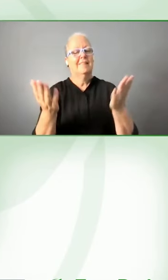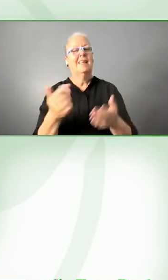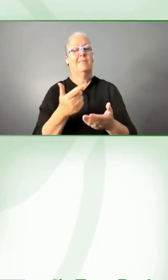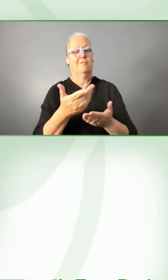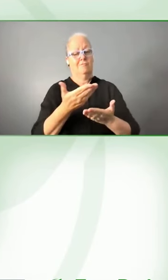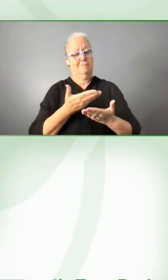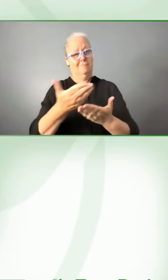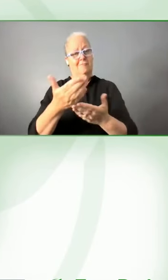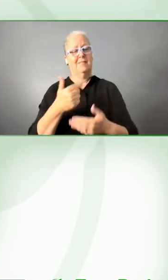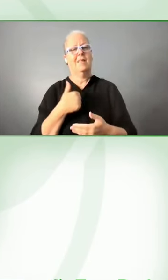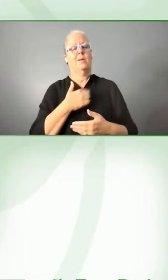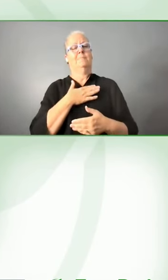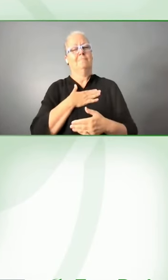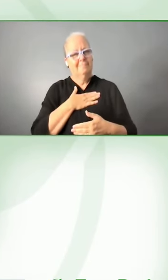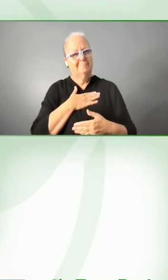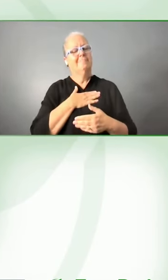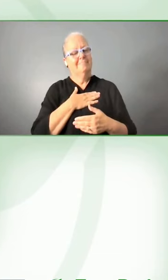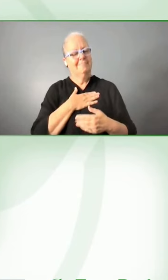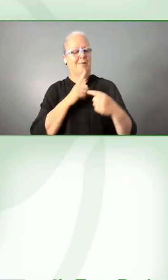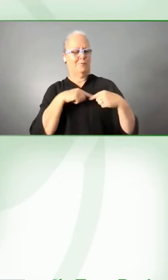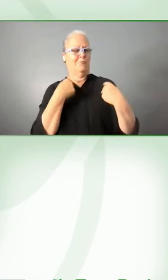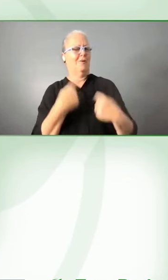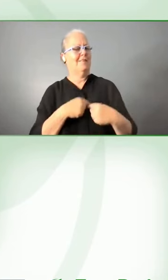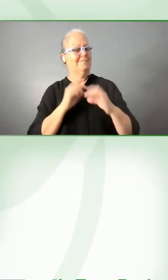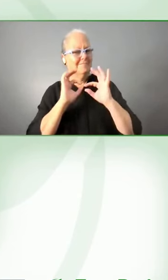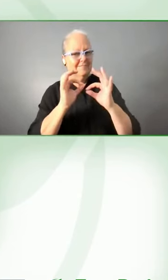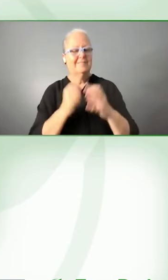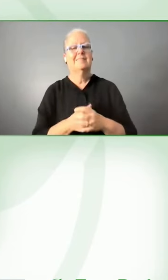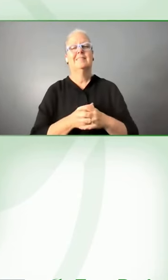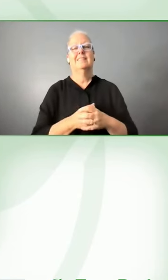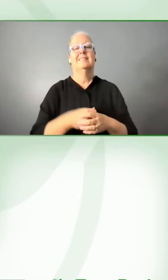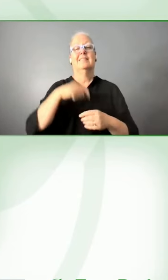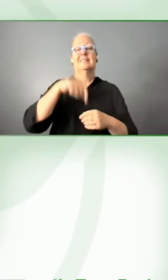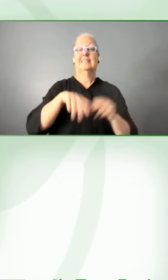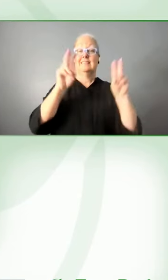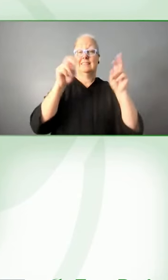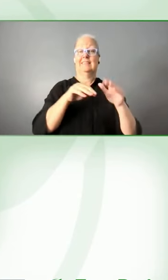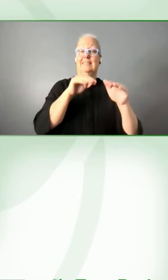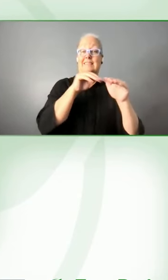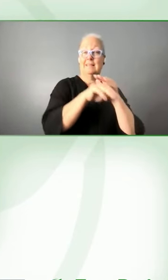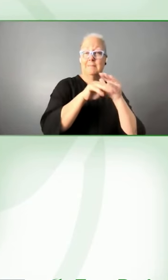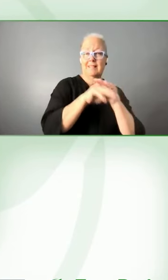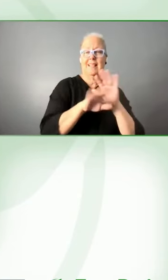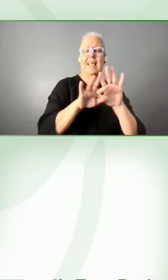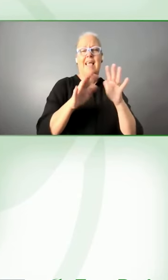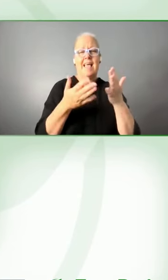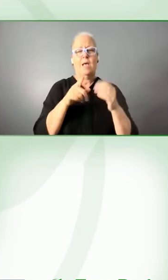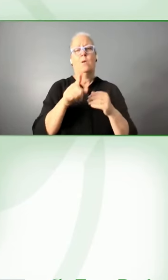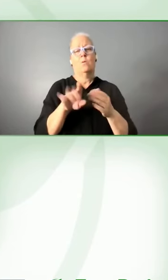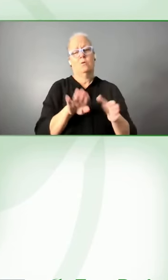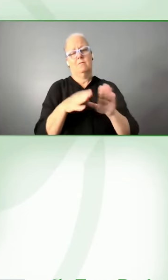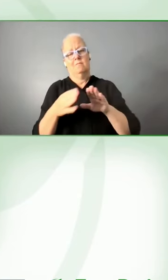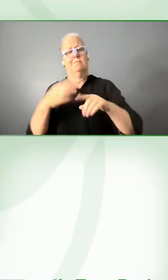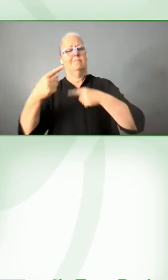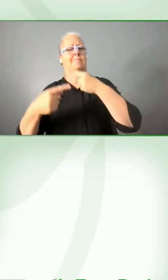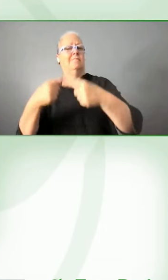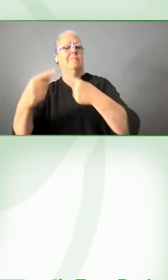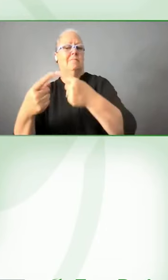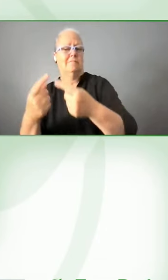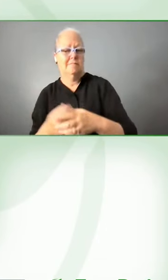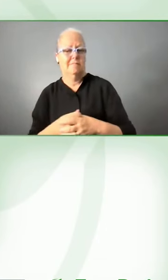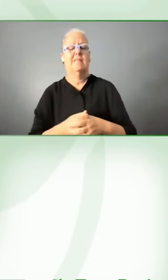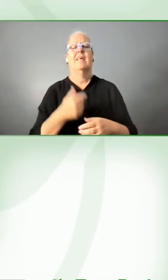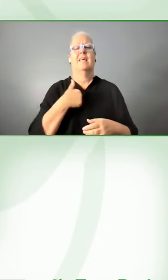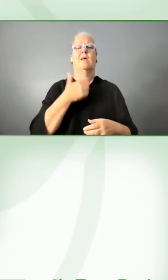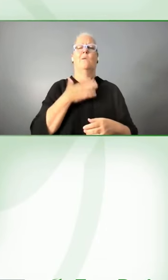i'll talk about that um topic as accessibility implementation at vtb bank first just a couple of words about myself